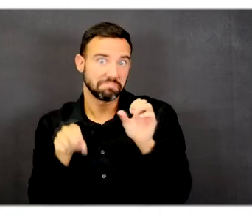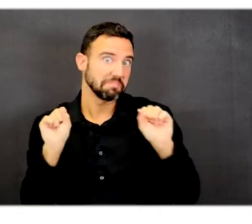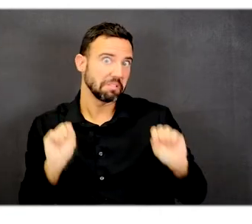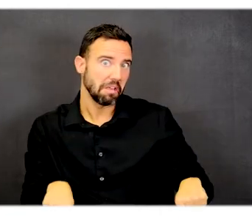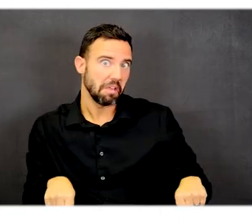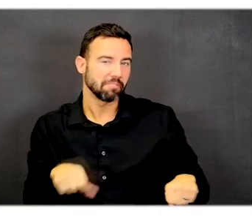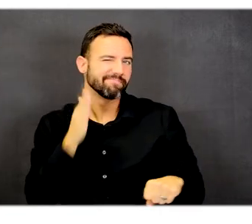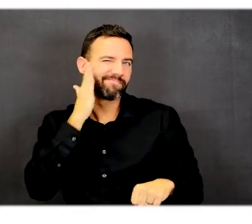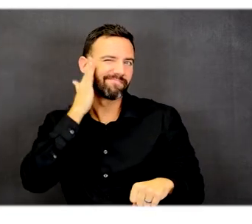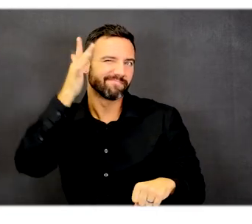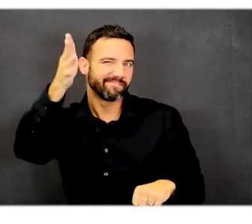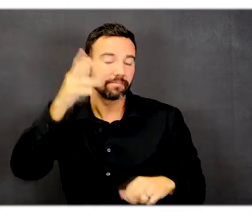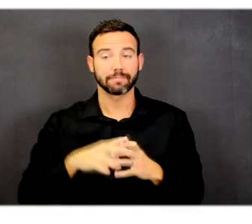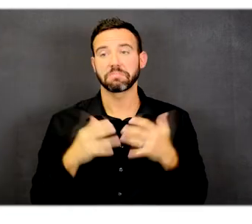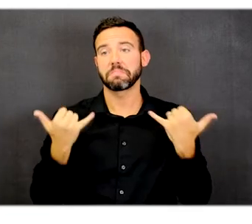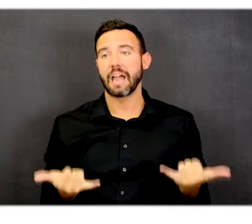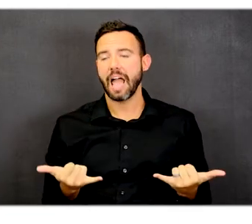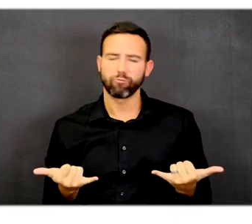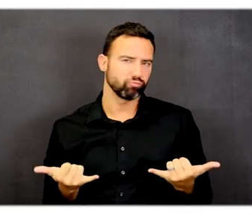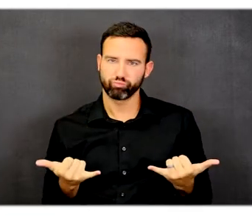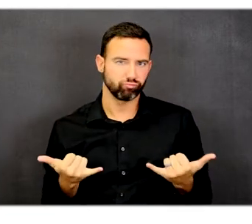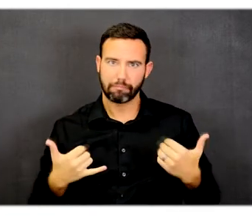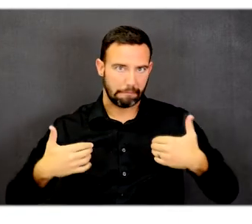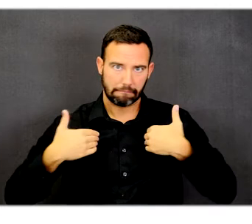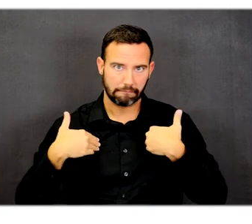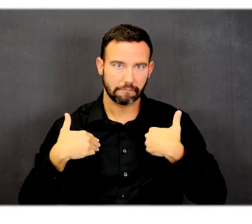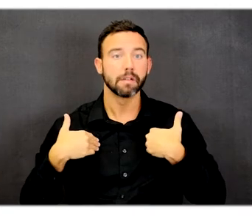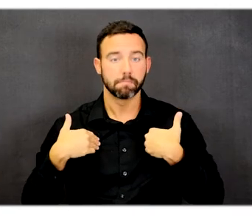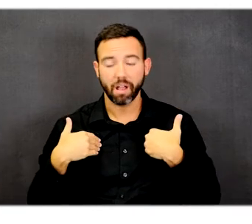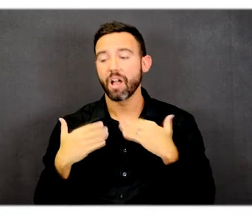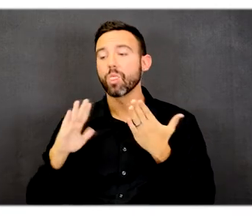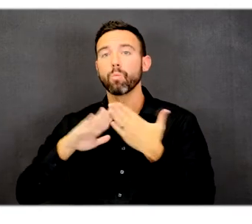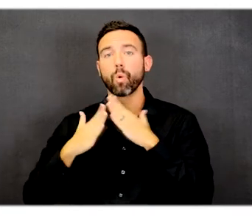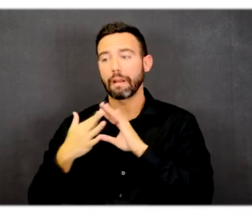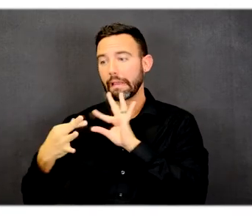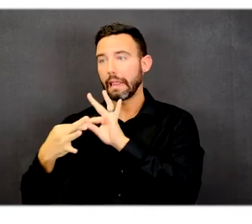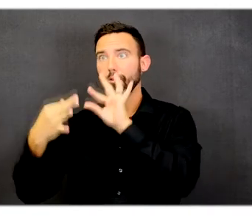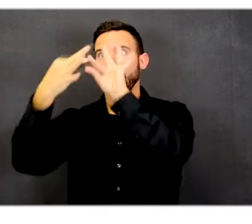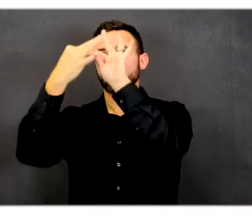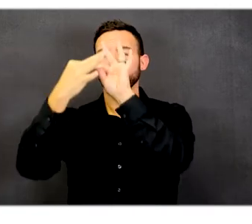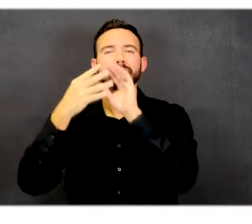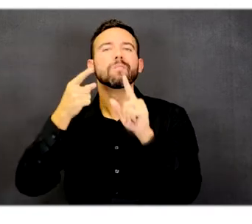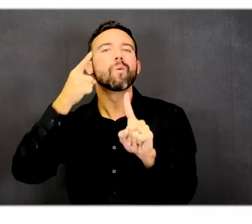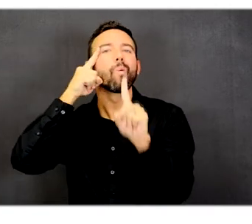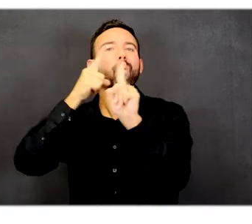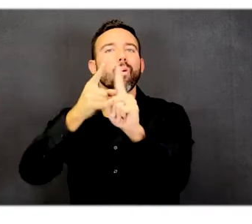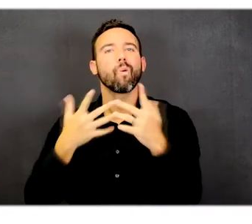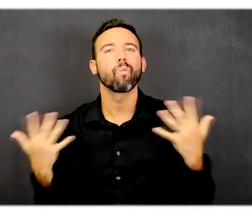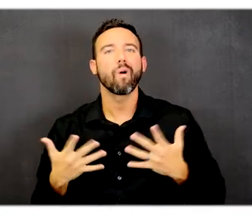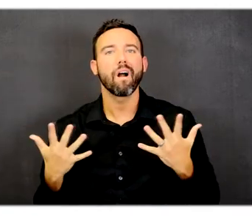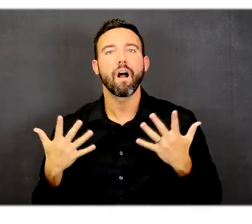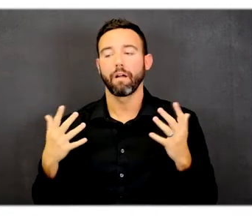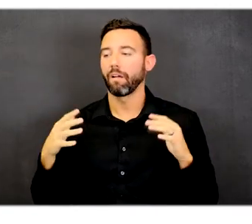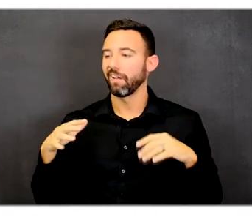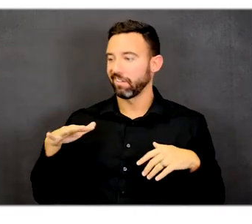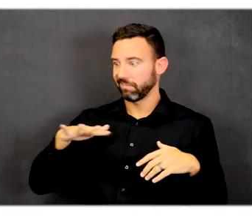It doesn't exist now, but those community connectors bring you from the street, from the surrounding areas to the interior of